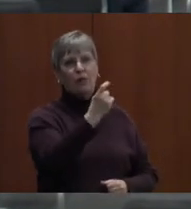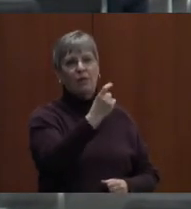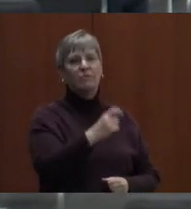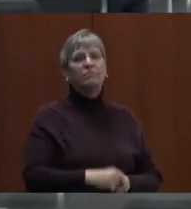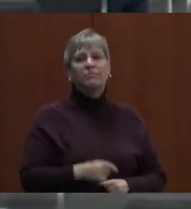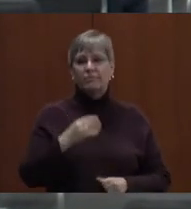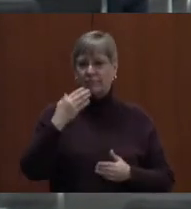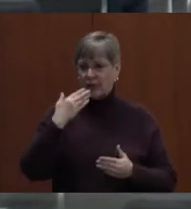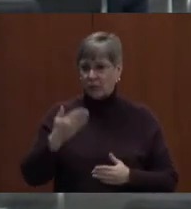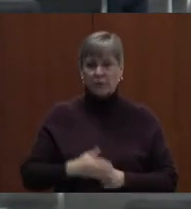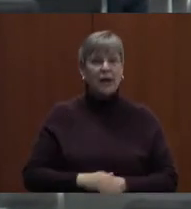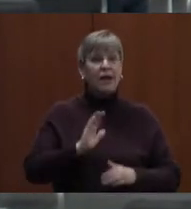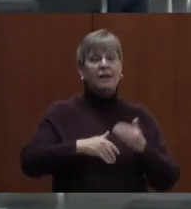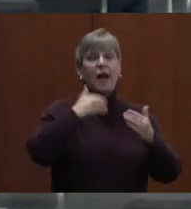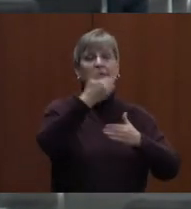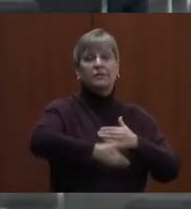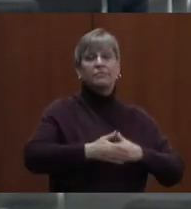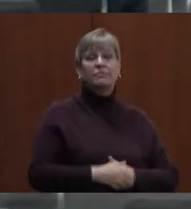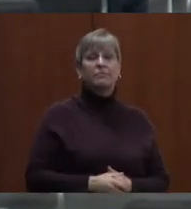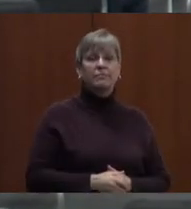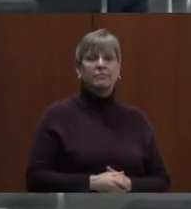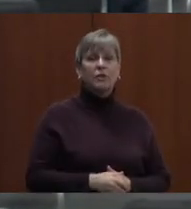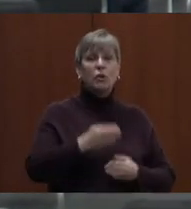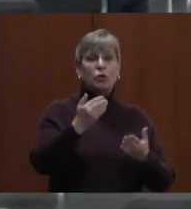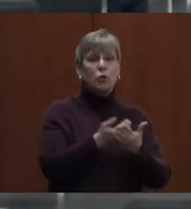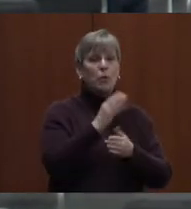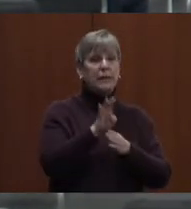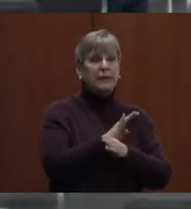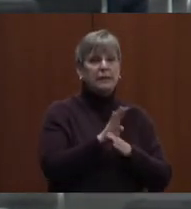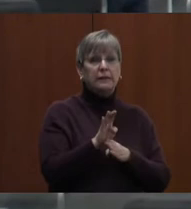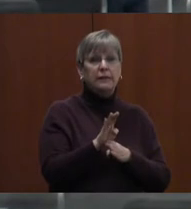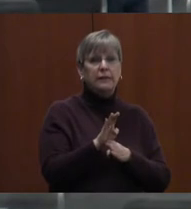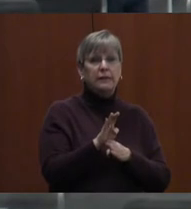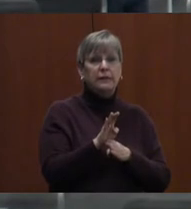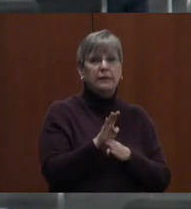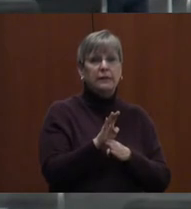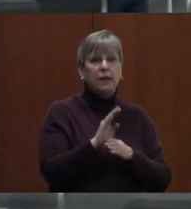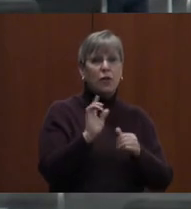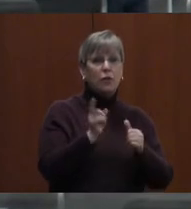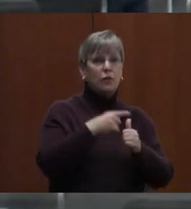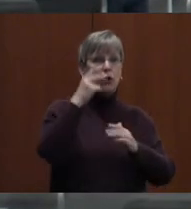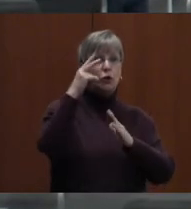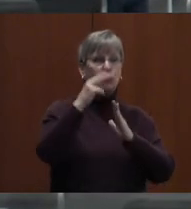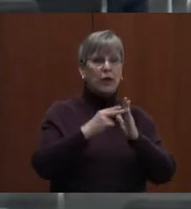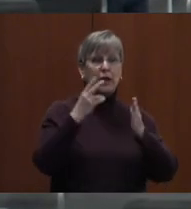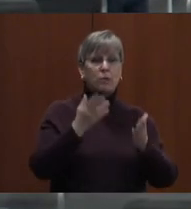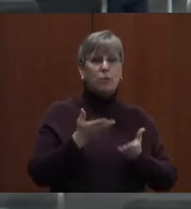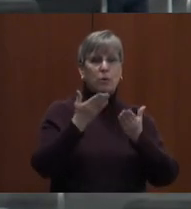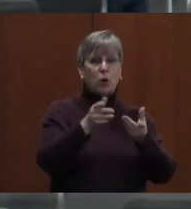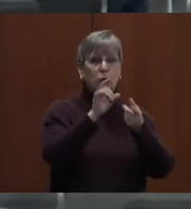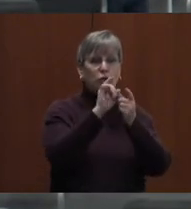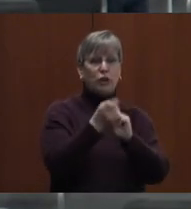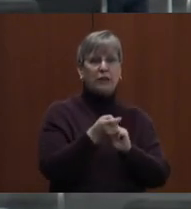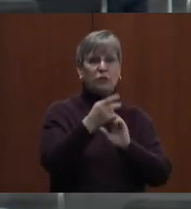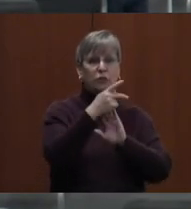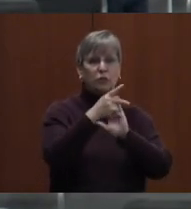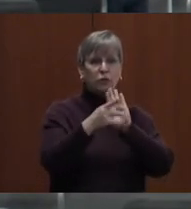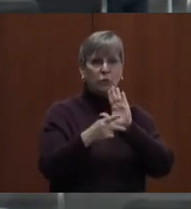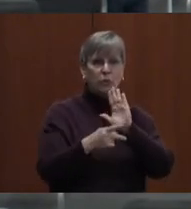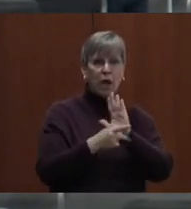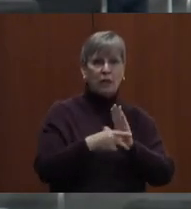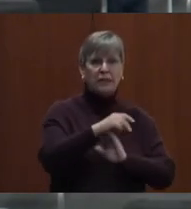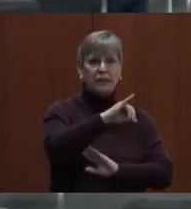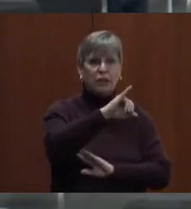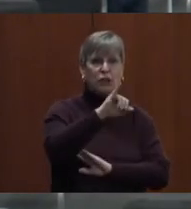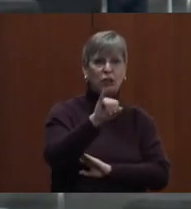Our next item under New Business is the first reading of proposed changes to policy DJ,